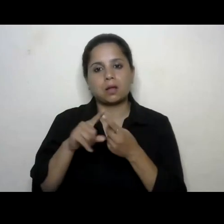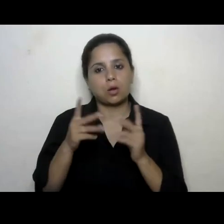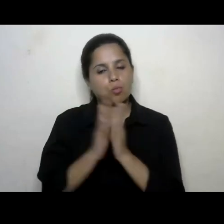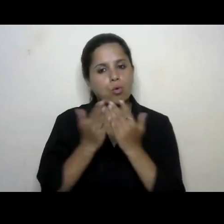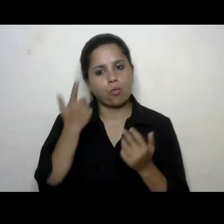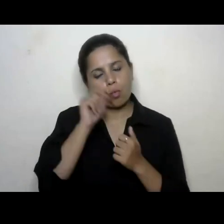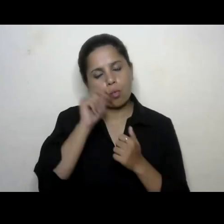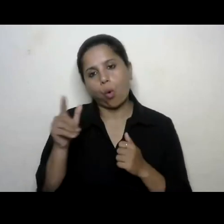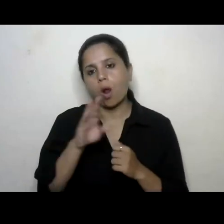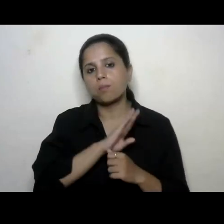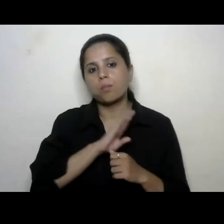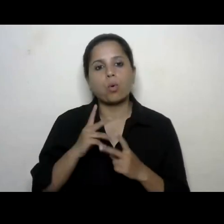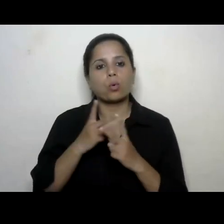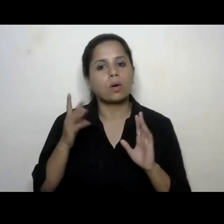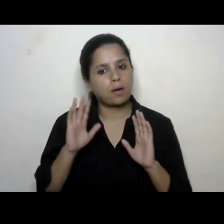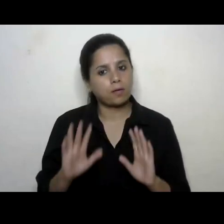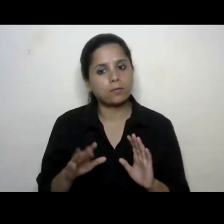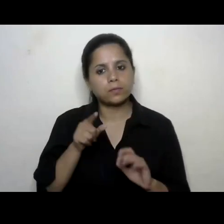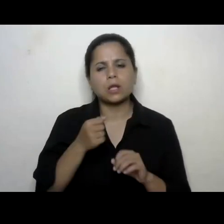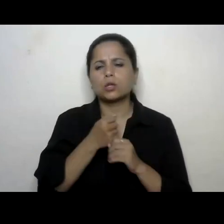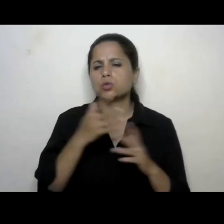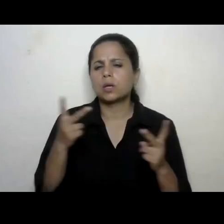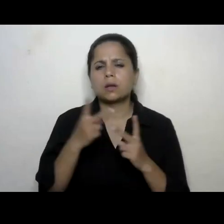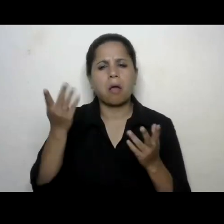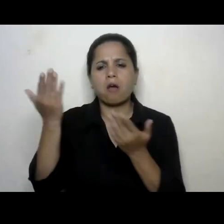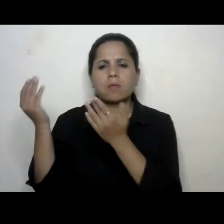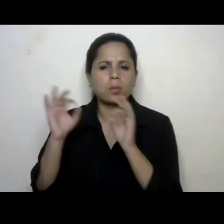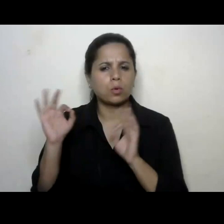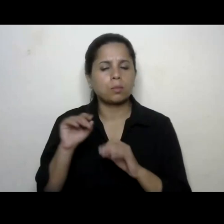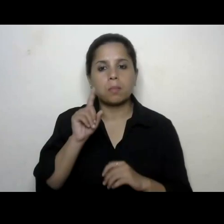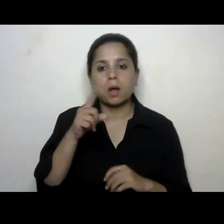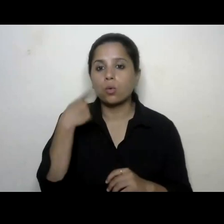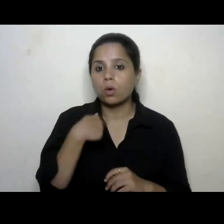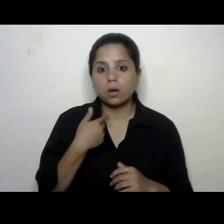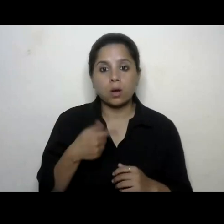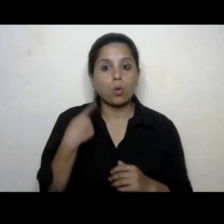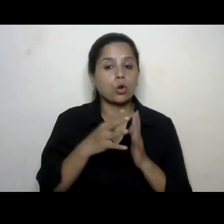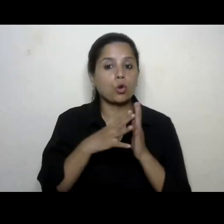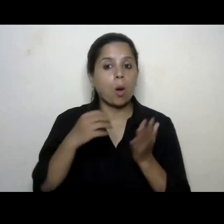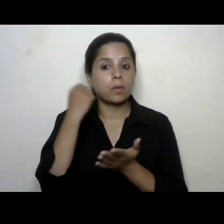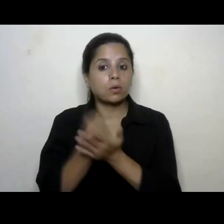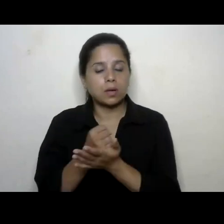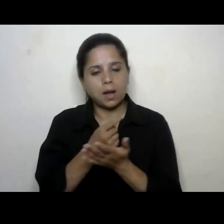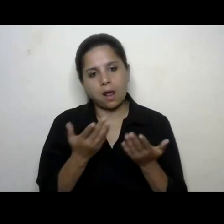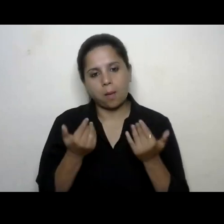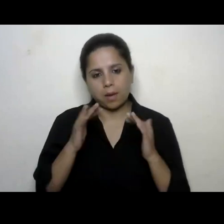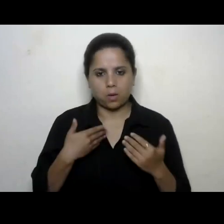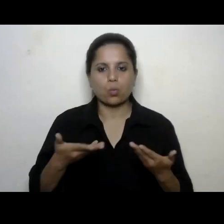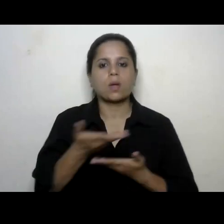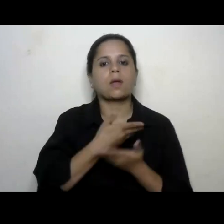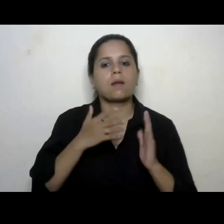all boards are not in general available only those which are copyrighted free they are available with us